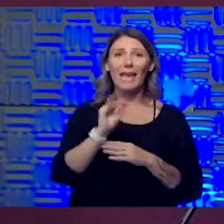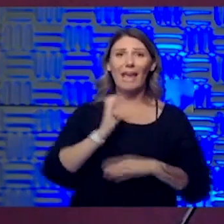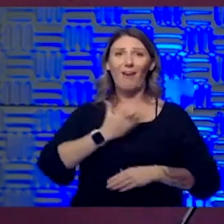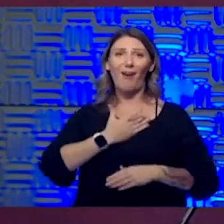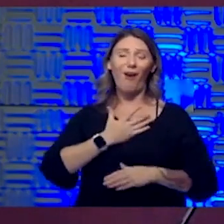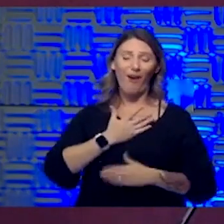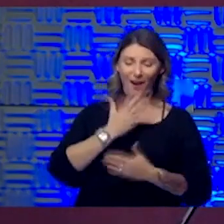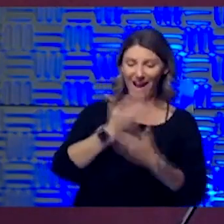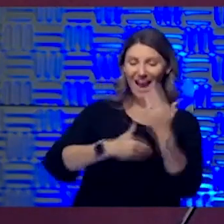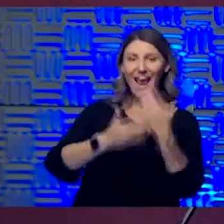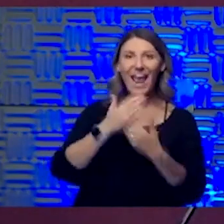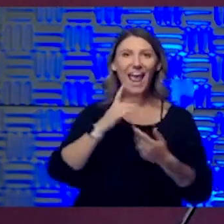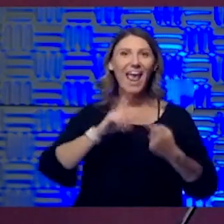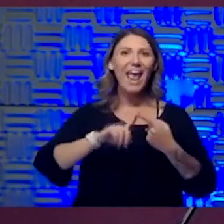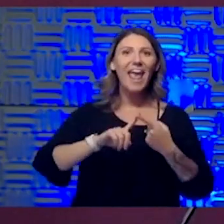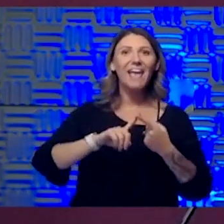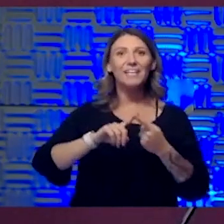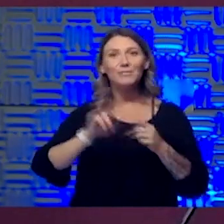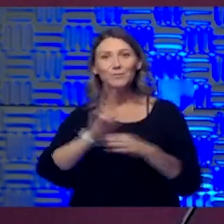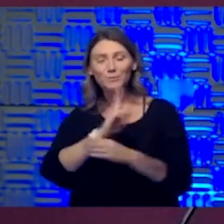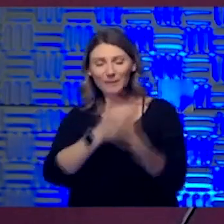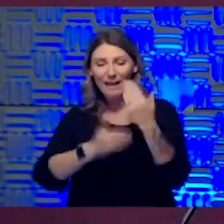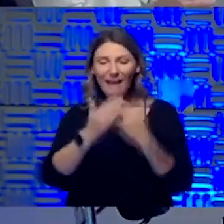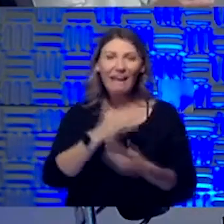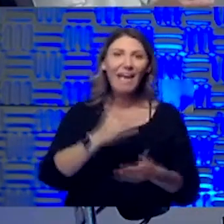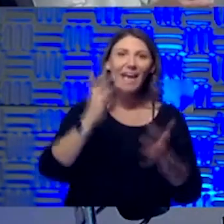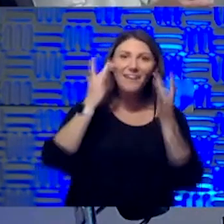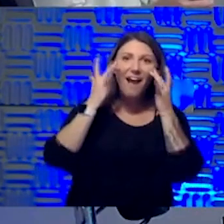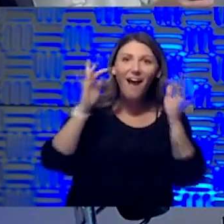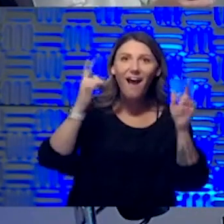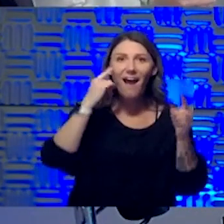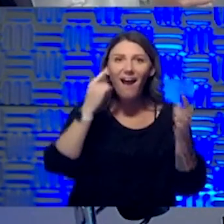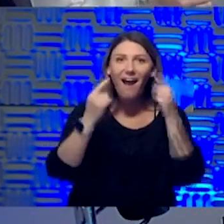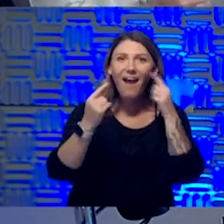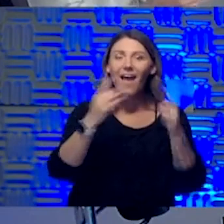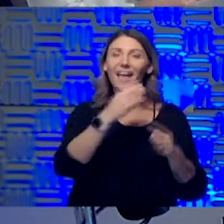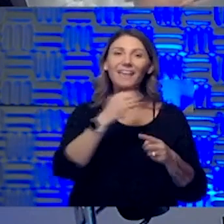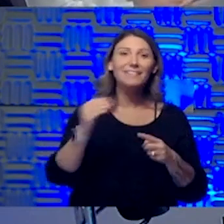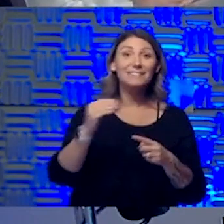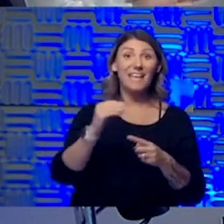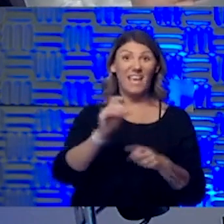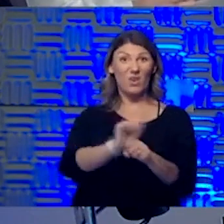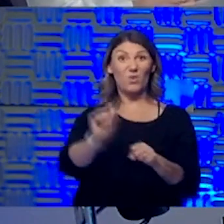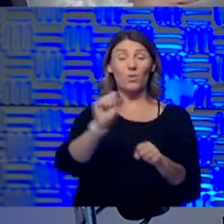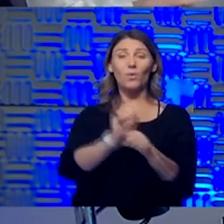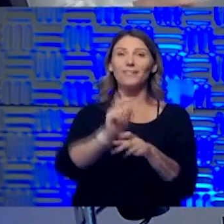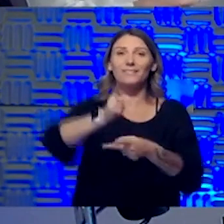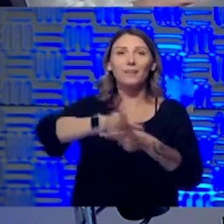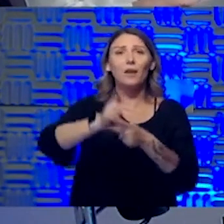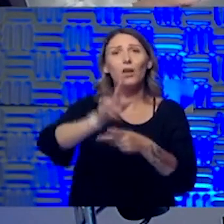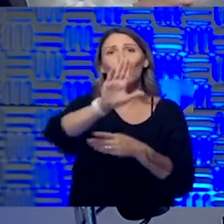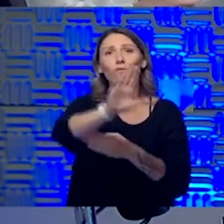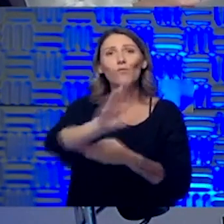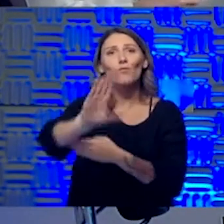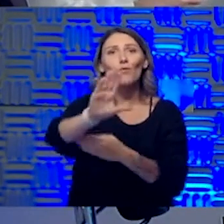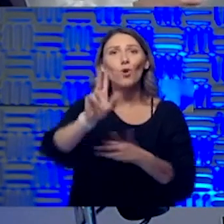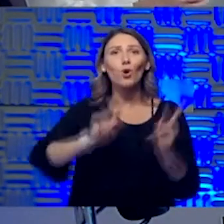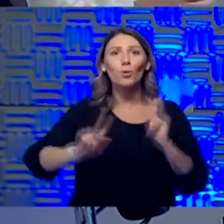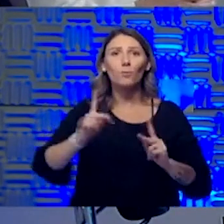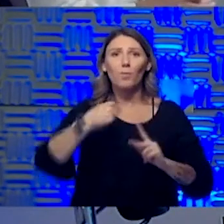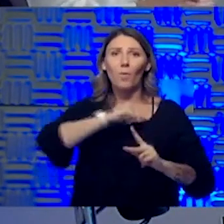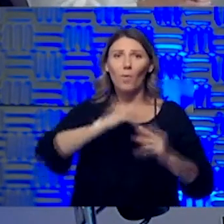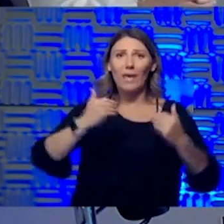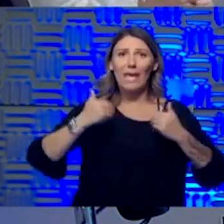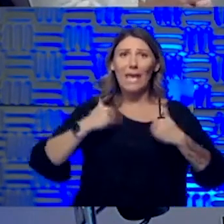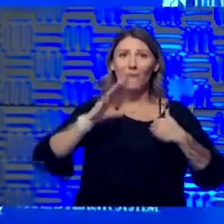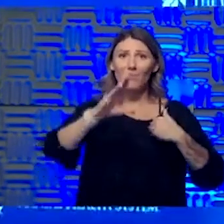eyes, ears, and feet. Yeah, nursing team everywhere. So, you know, take care of your people. We all have a home bubble. We've got a work